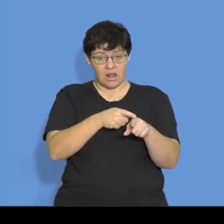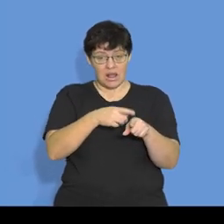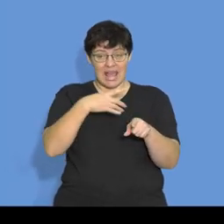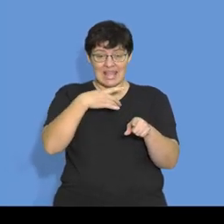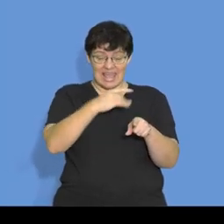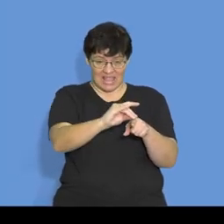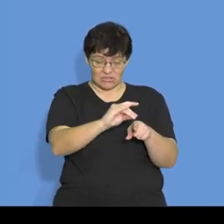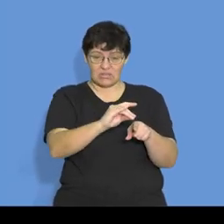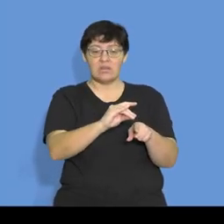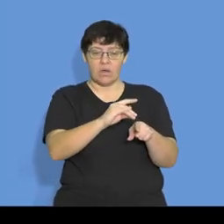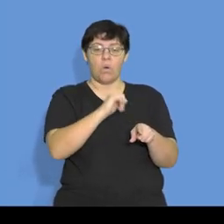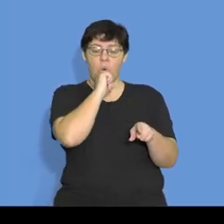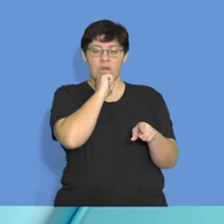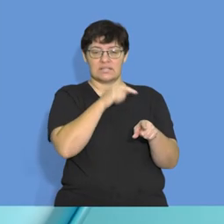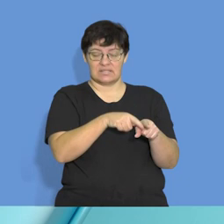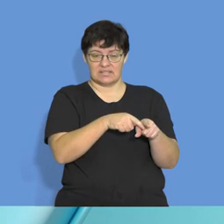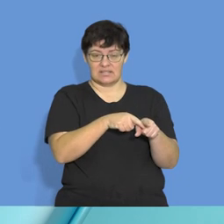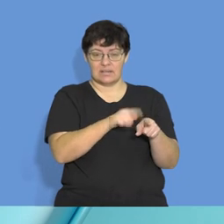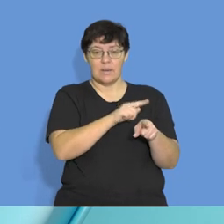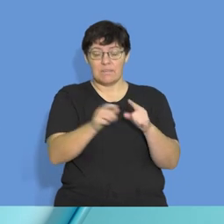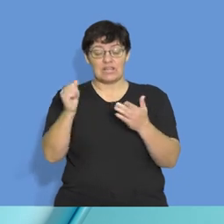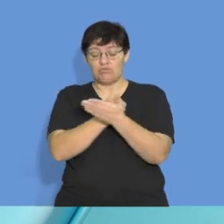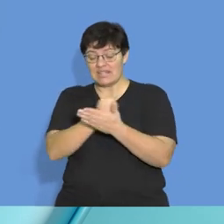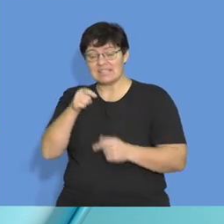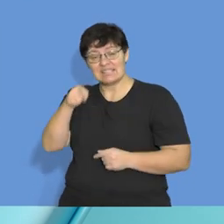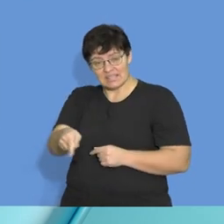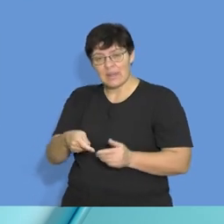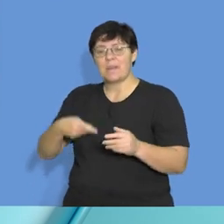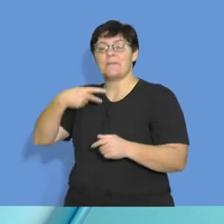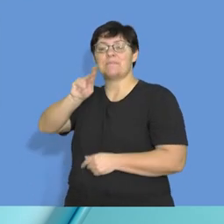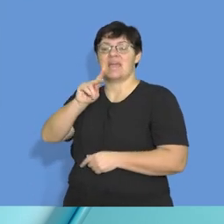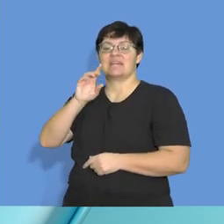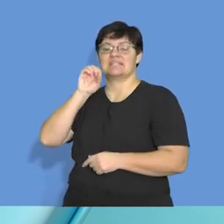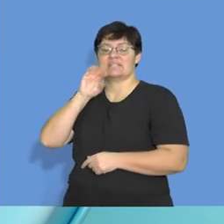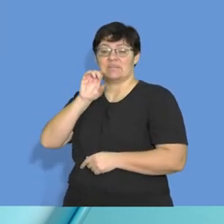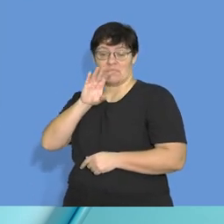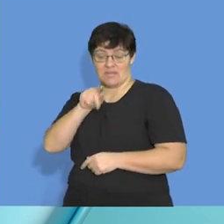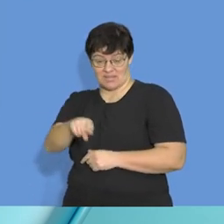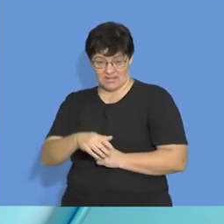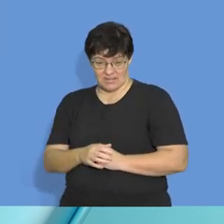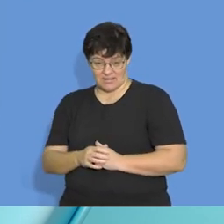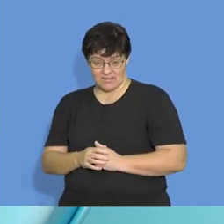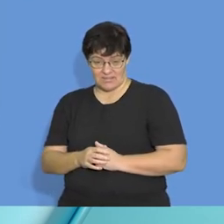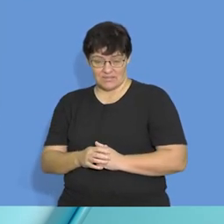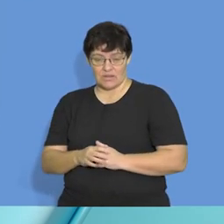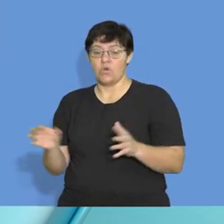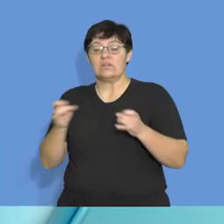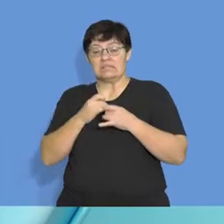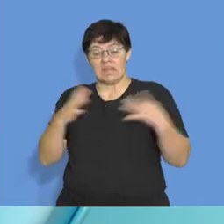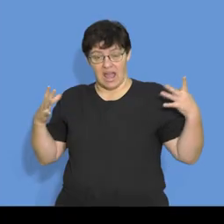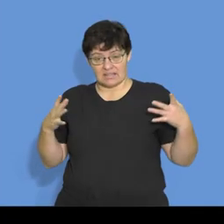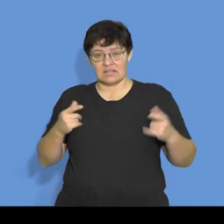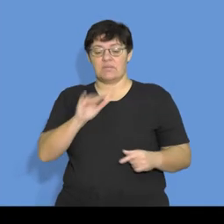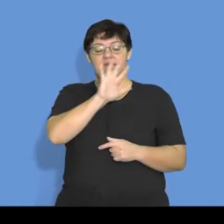August. But the credit component, you'll pay in the month thereafter. So, obviously, you start off with the